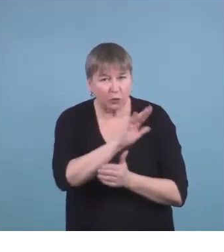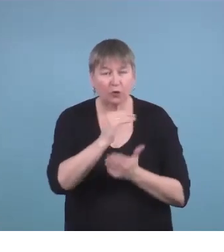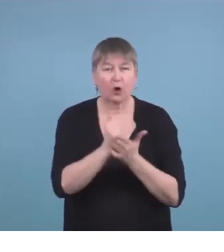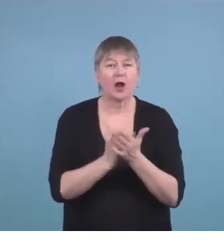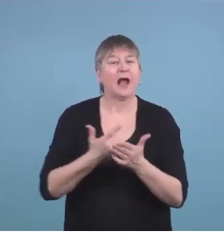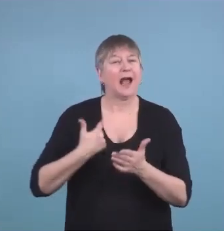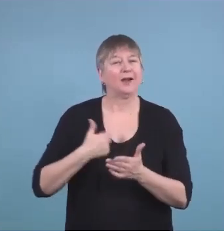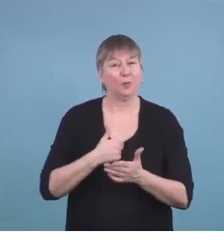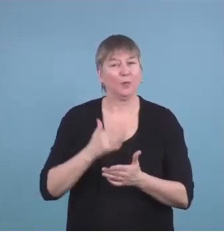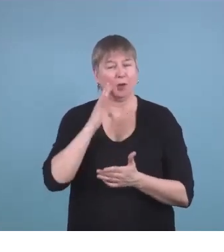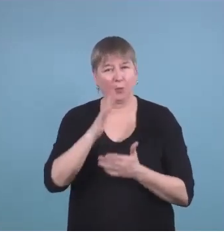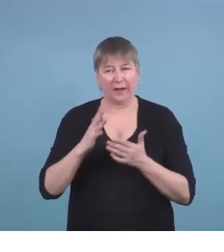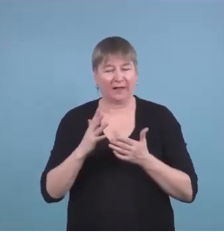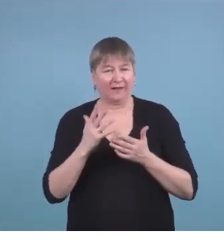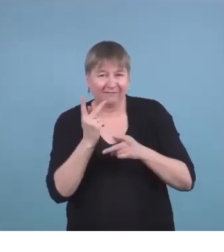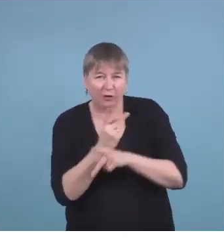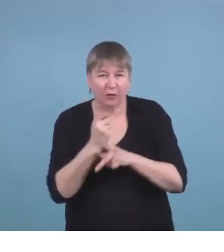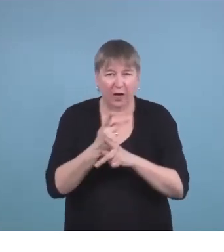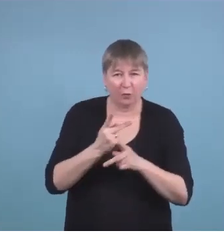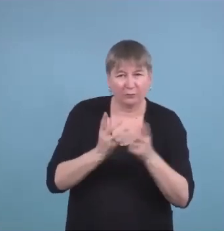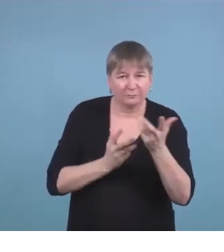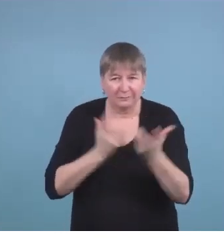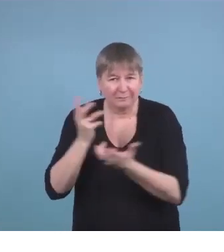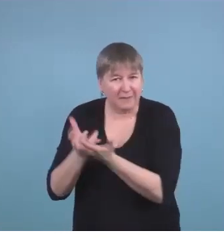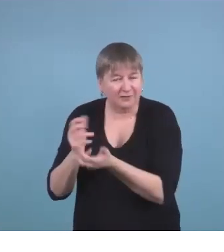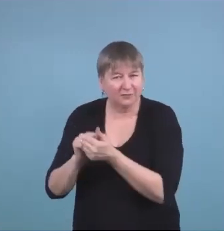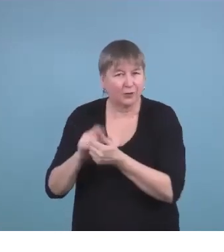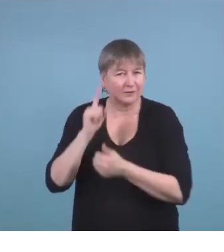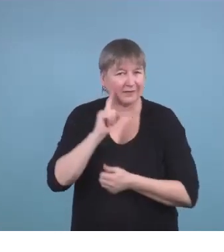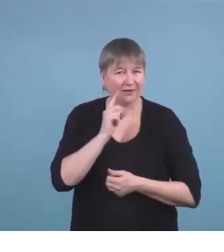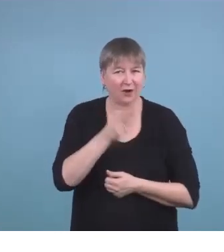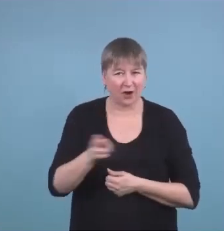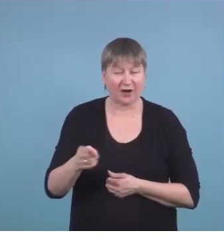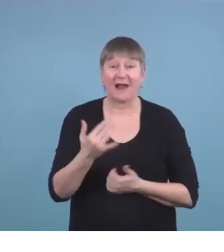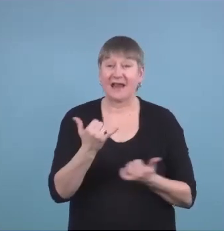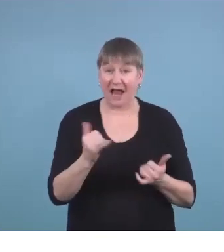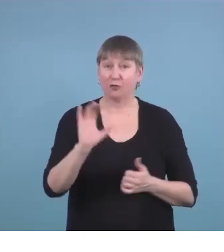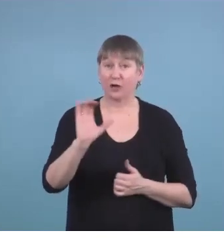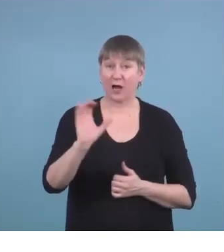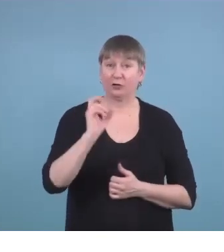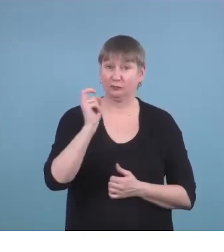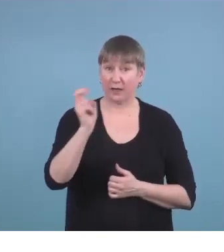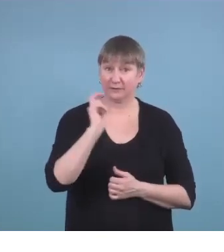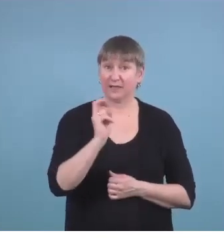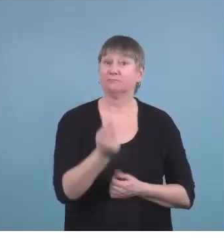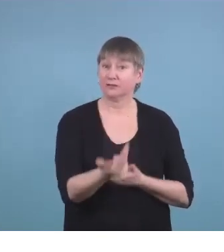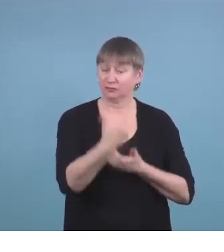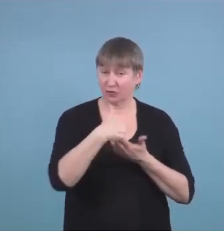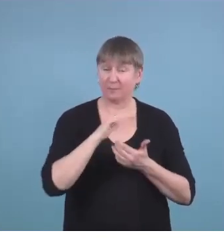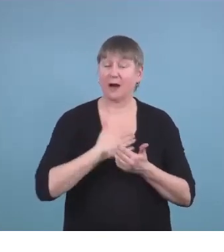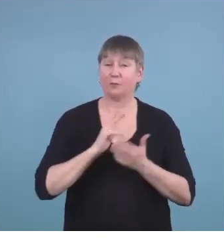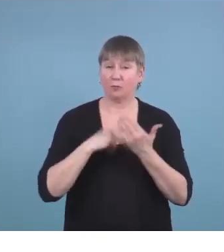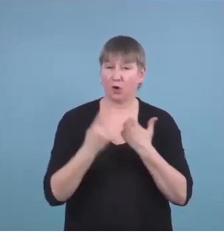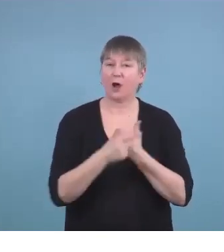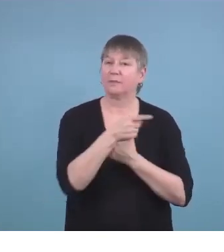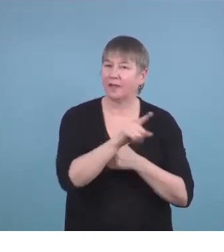will at first figure out the logistics of it and now that they've come they've been able to develop strategies